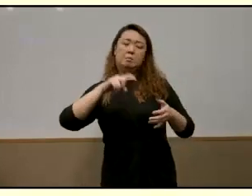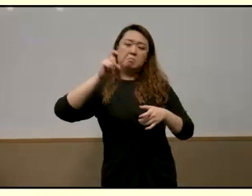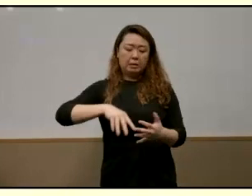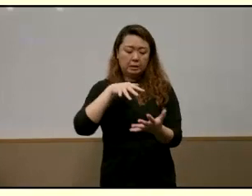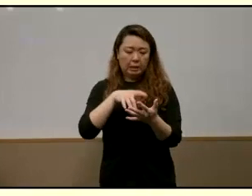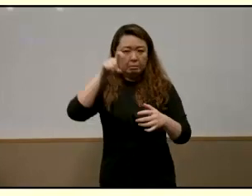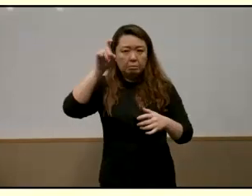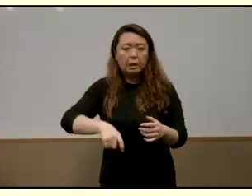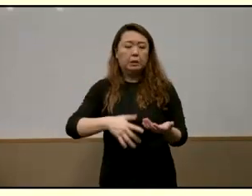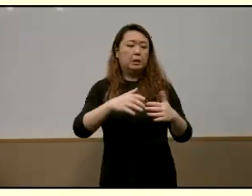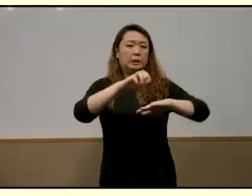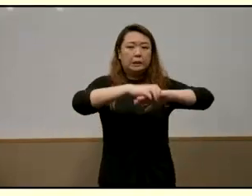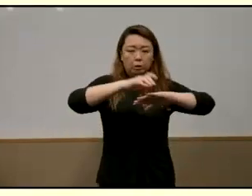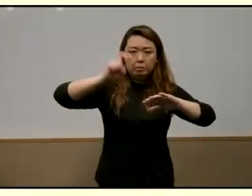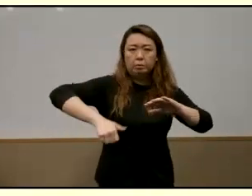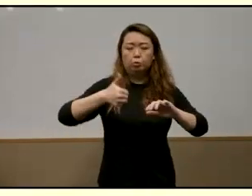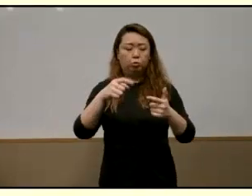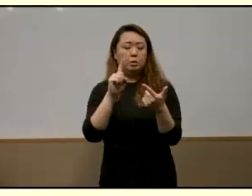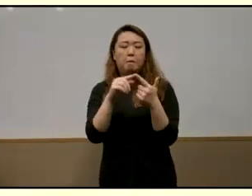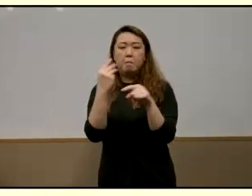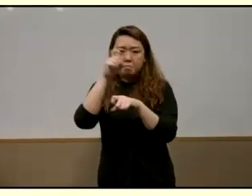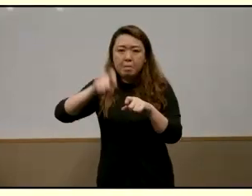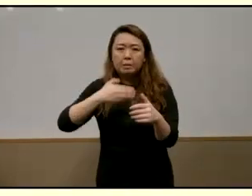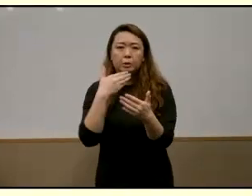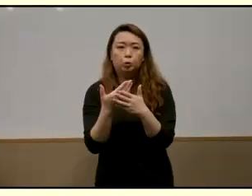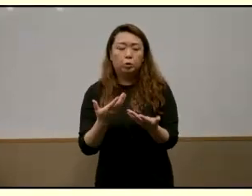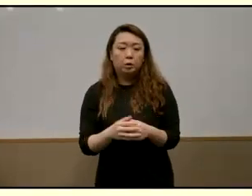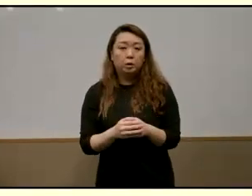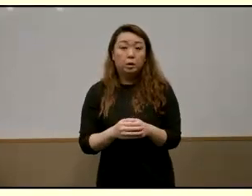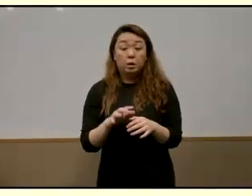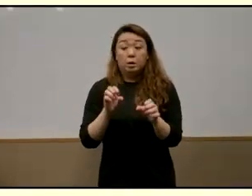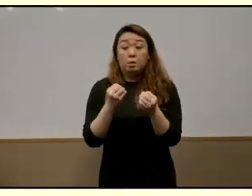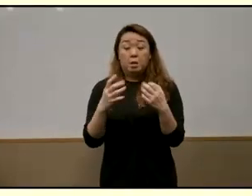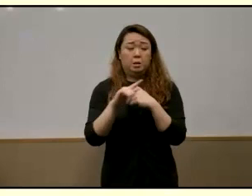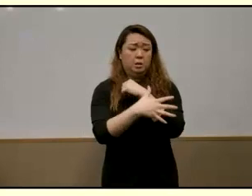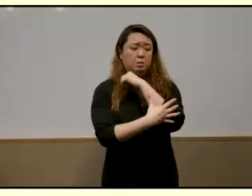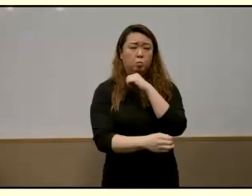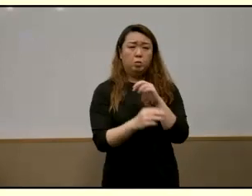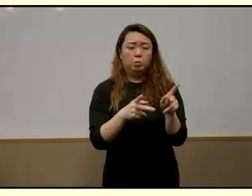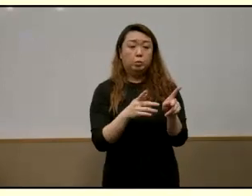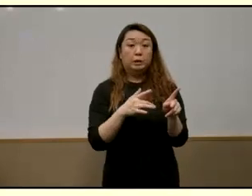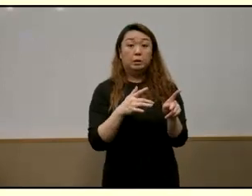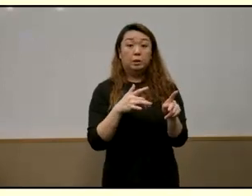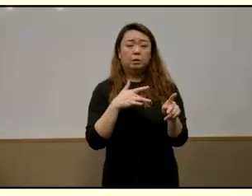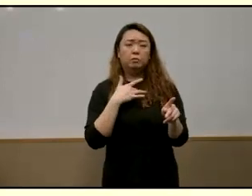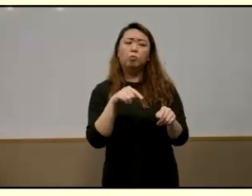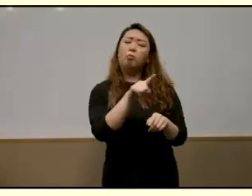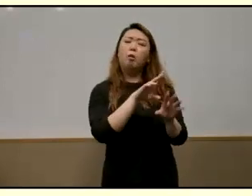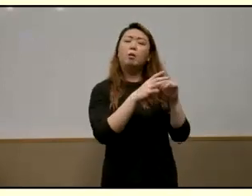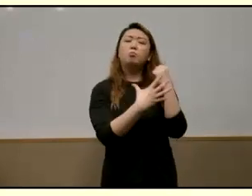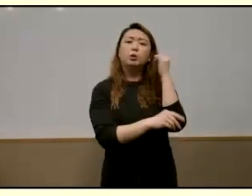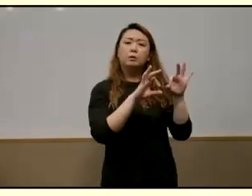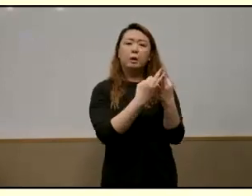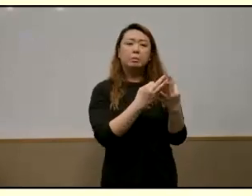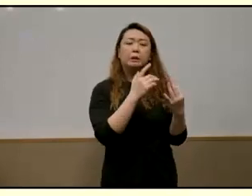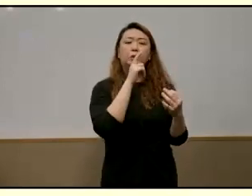and sometimes people think that disadvantaged families don't care enough about grades but my findings suggest that it's actually the opposite